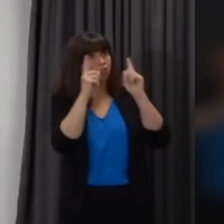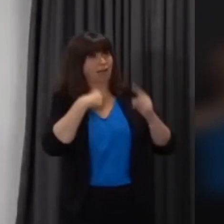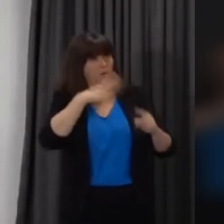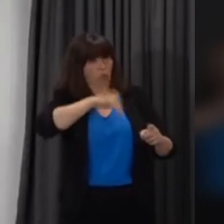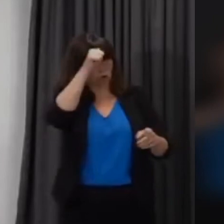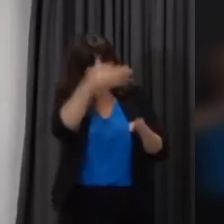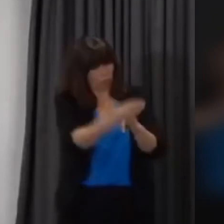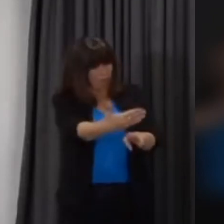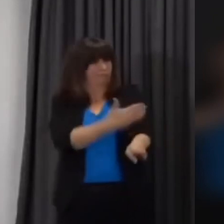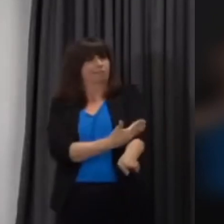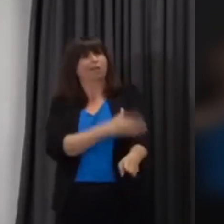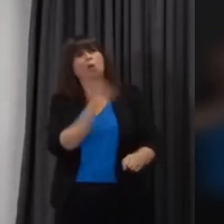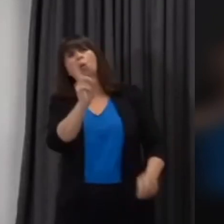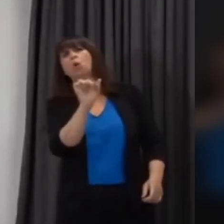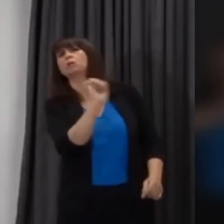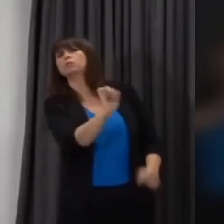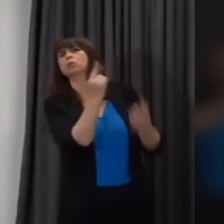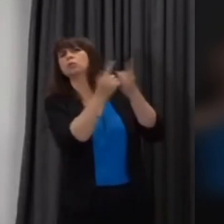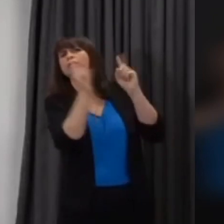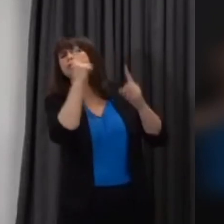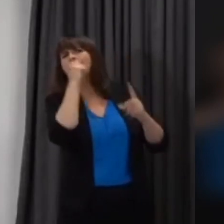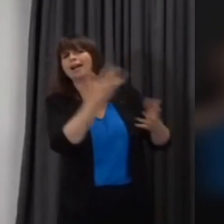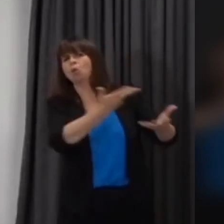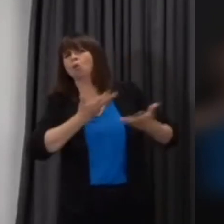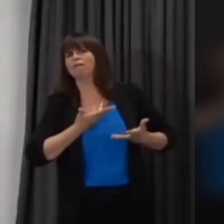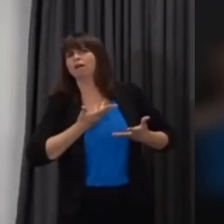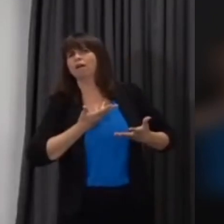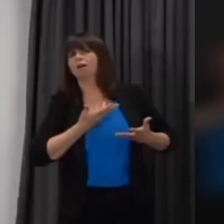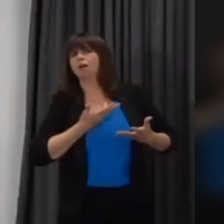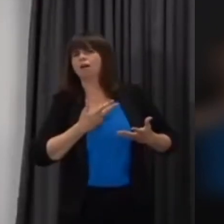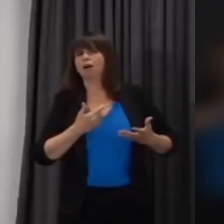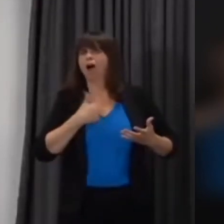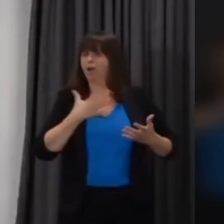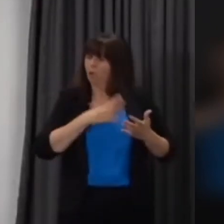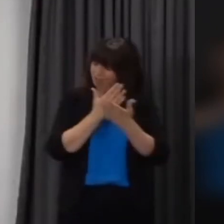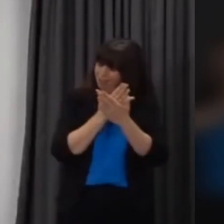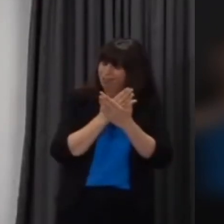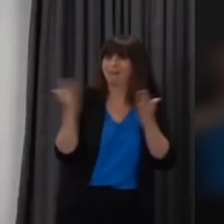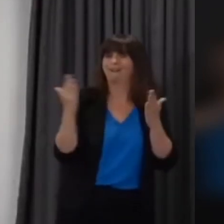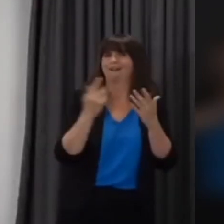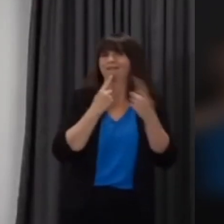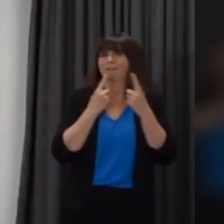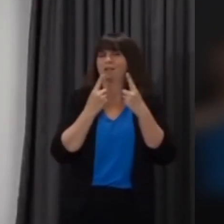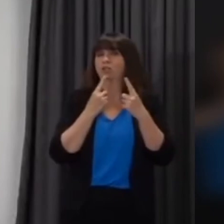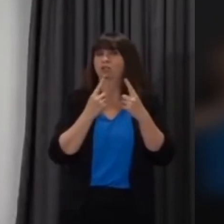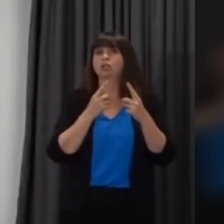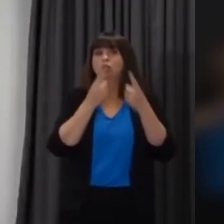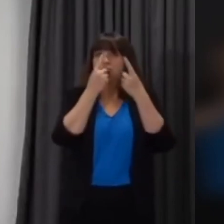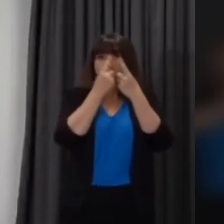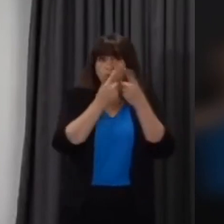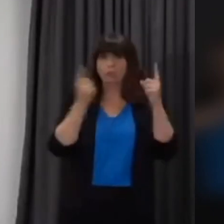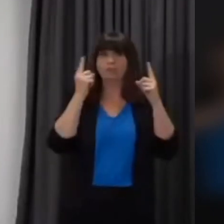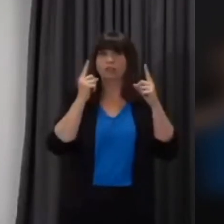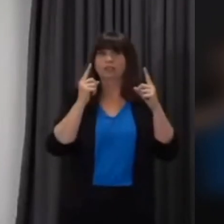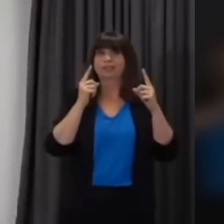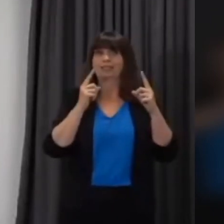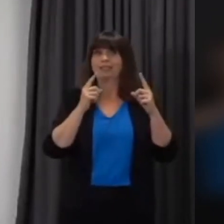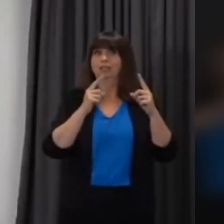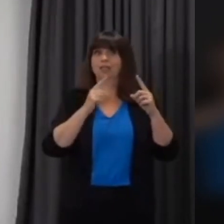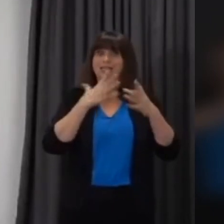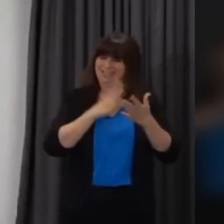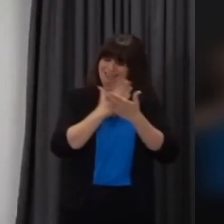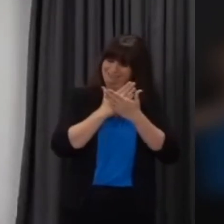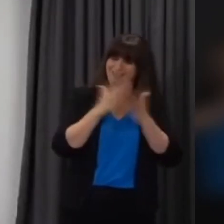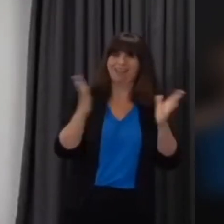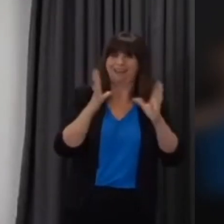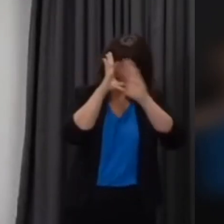regime bodies and the higher education funding council for wales to be very explicit when dealing with universities about being very clear to